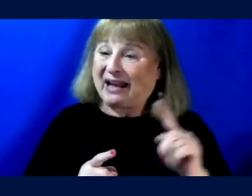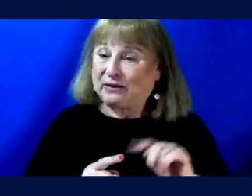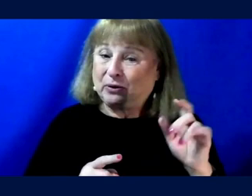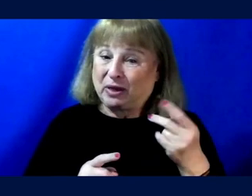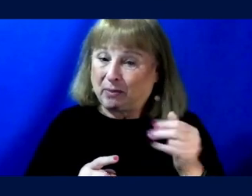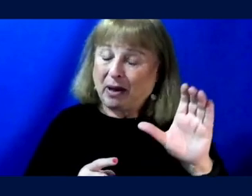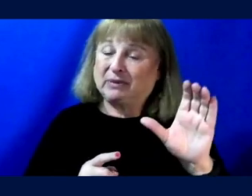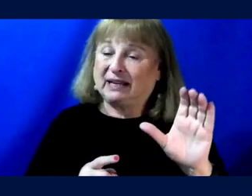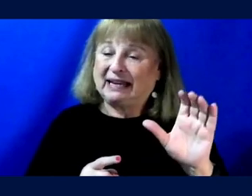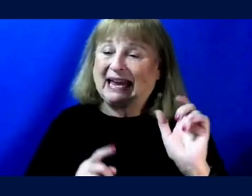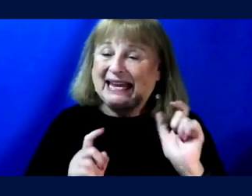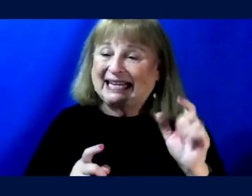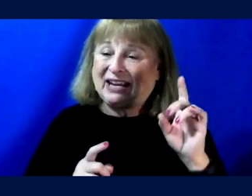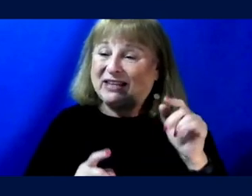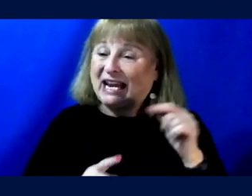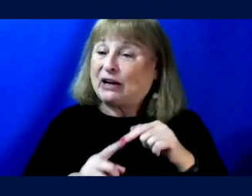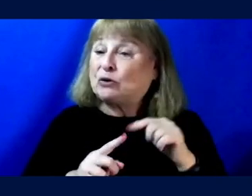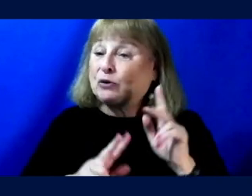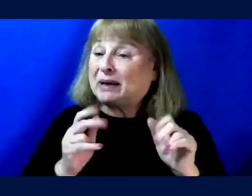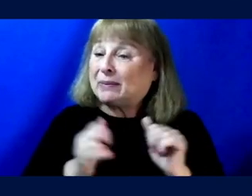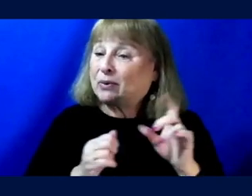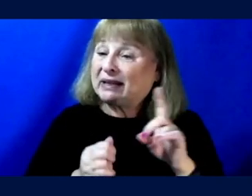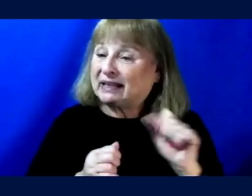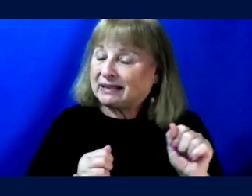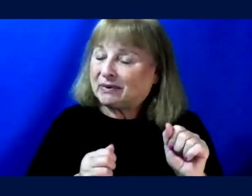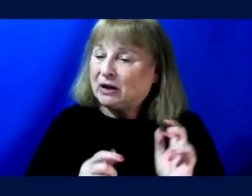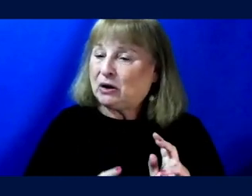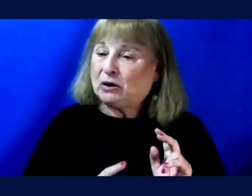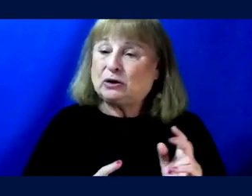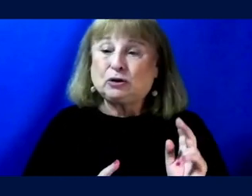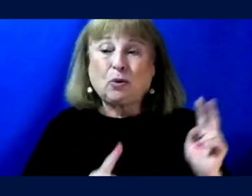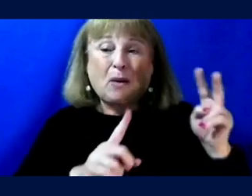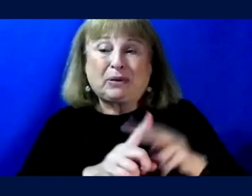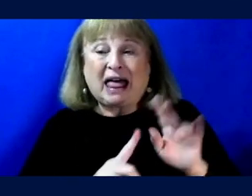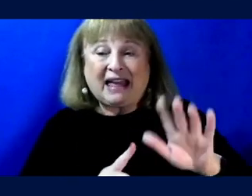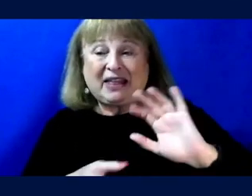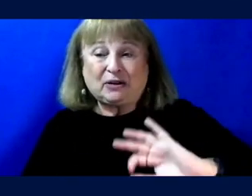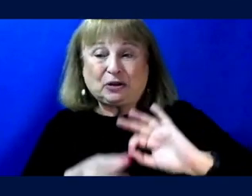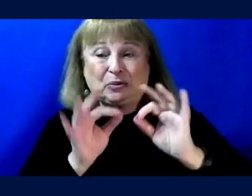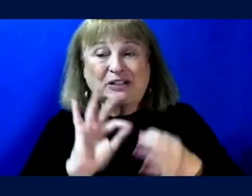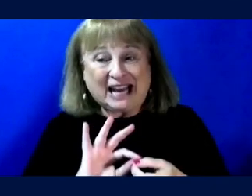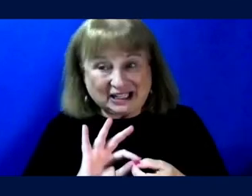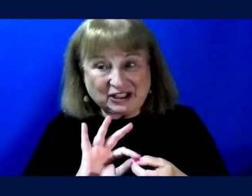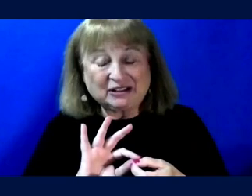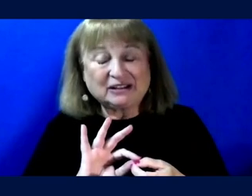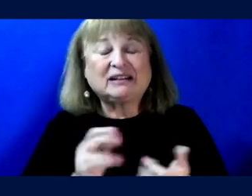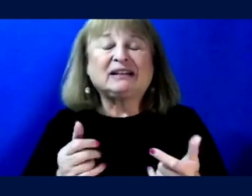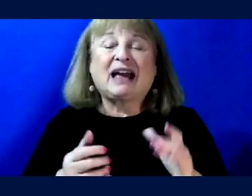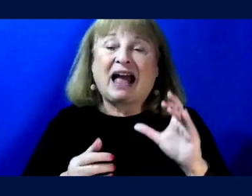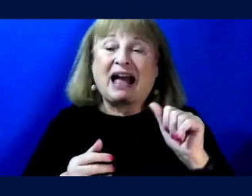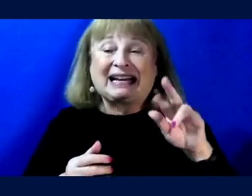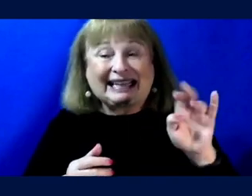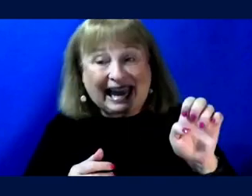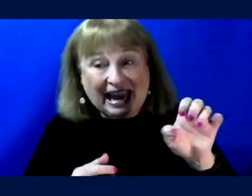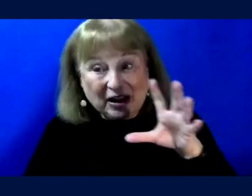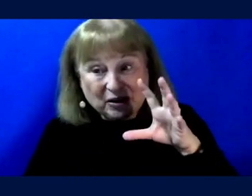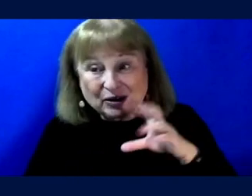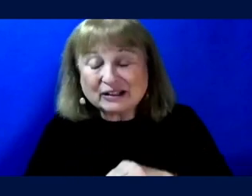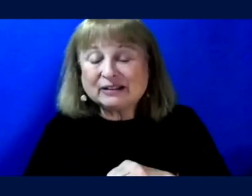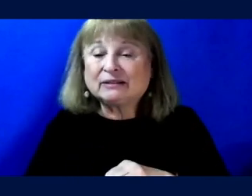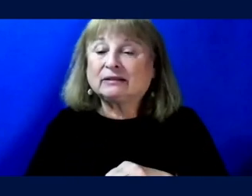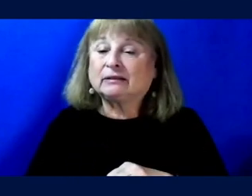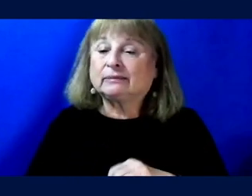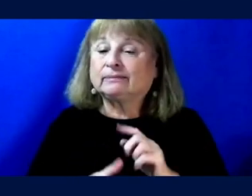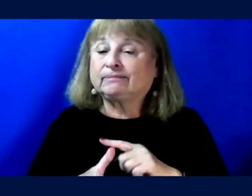public, to people with disabilities to also apply interpretation. And certainly there's care involved. There's,